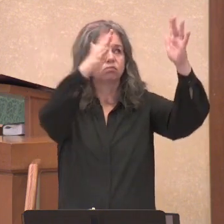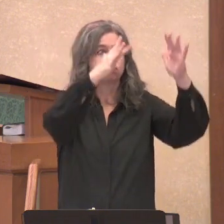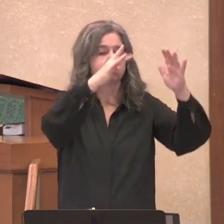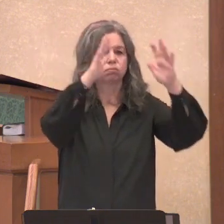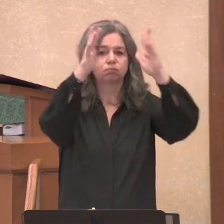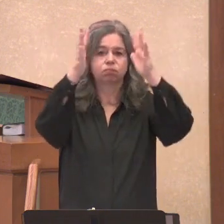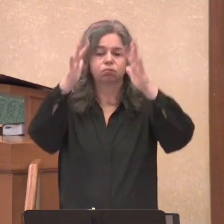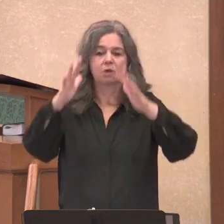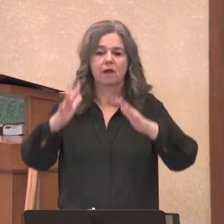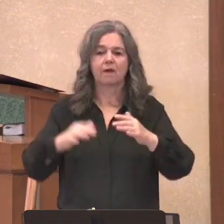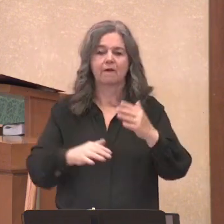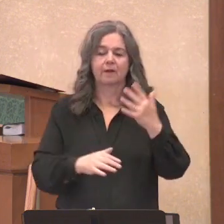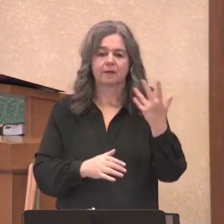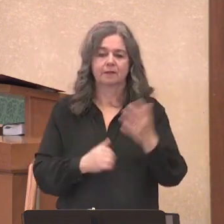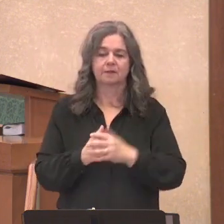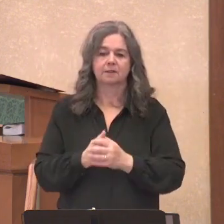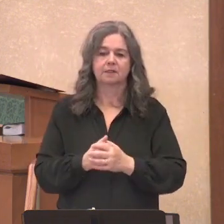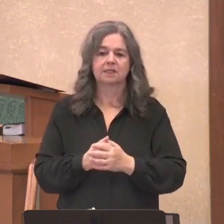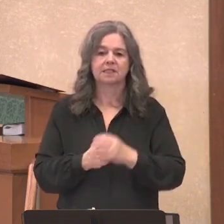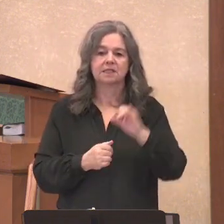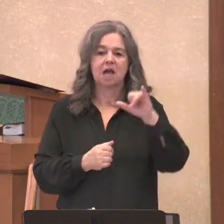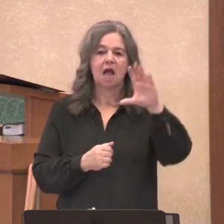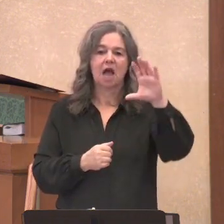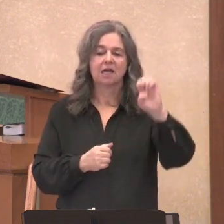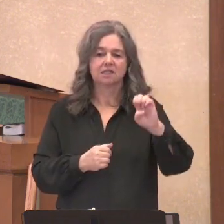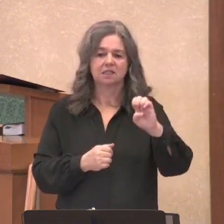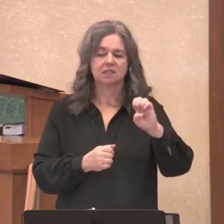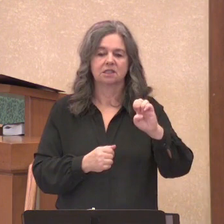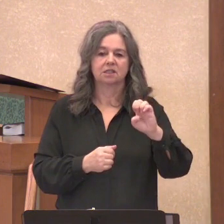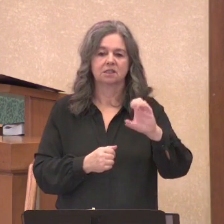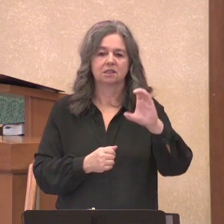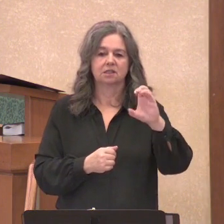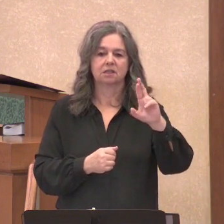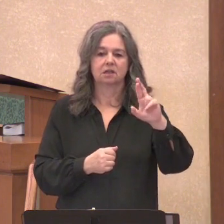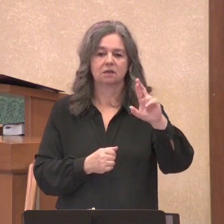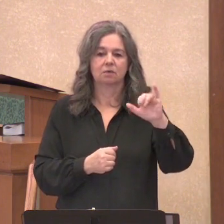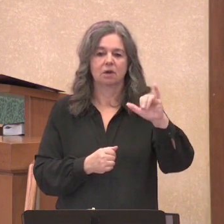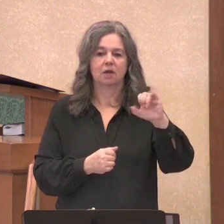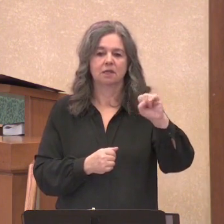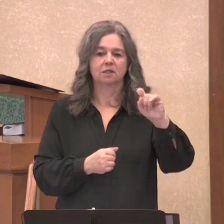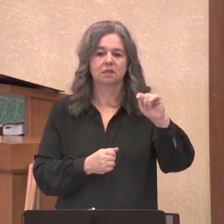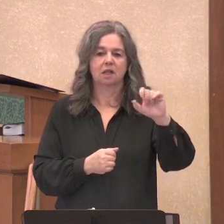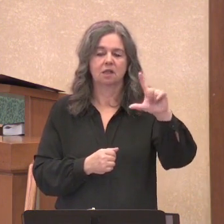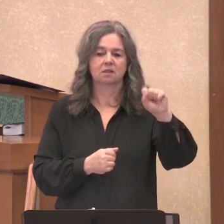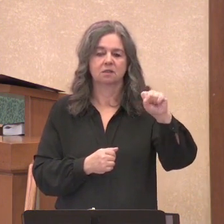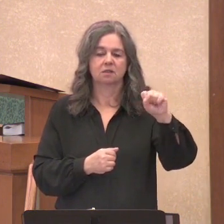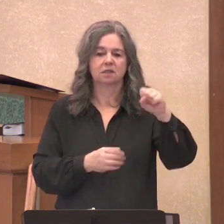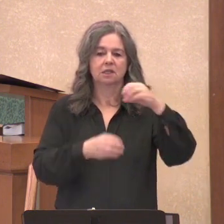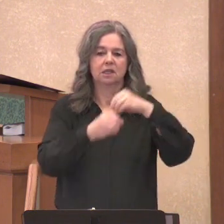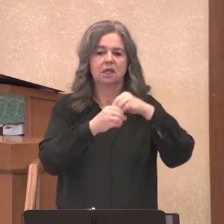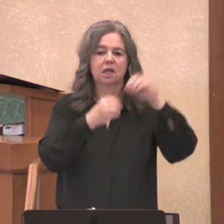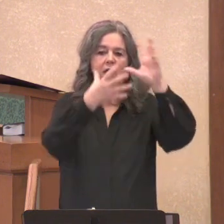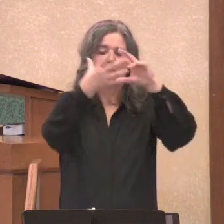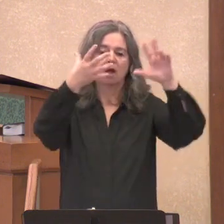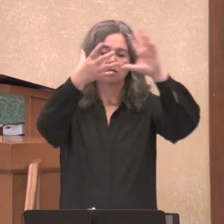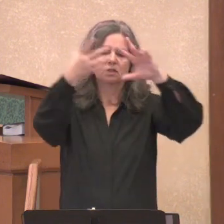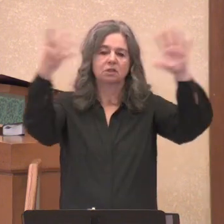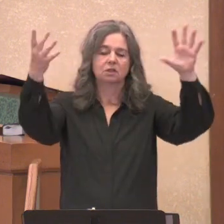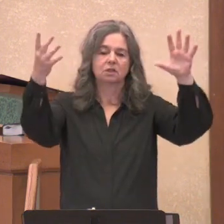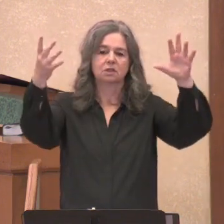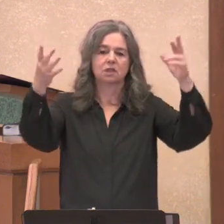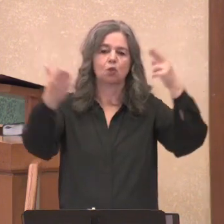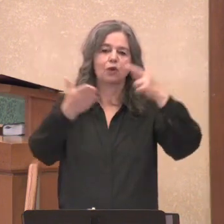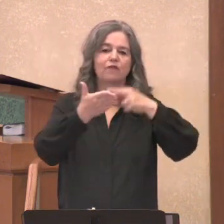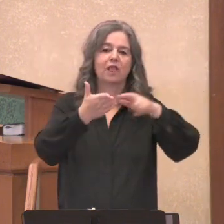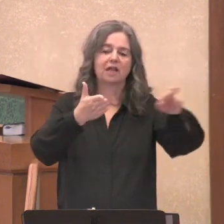crystals, ice crystals in clouds that basically reflect the light from the earth and create these